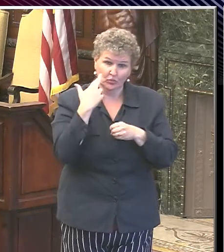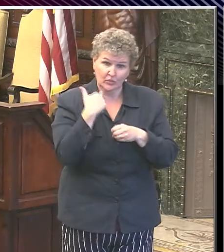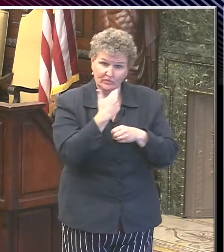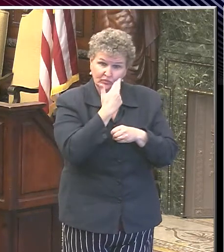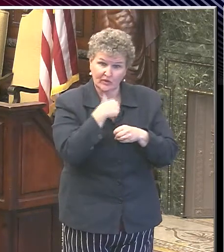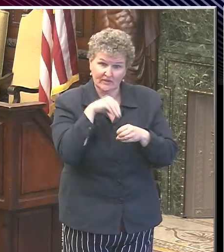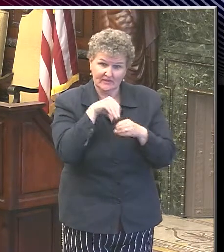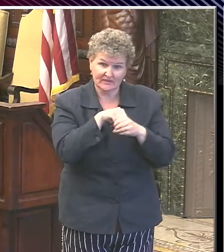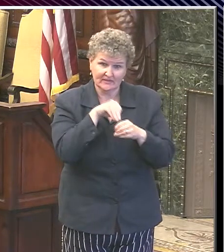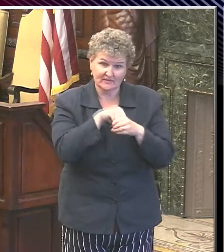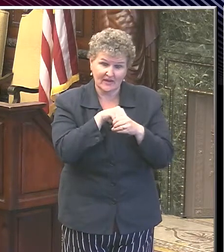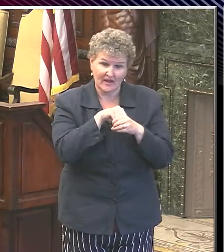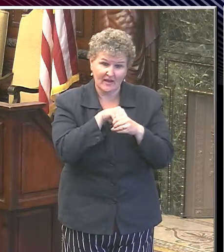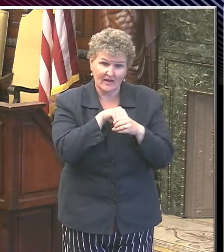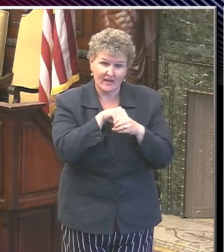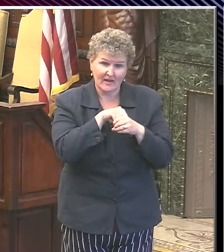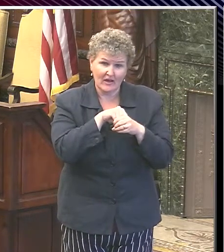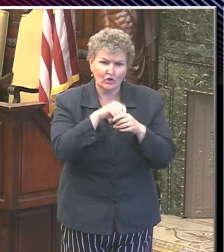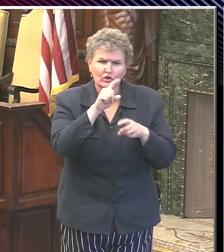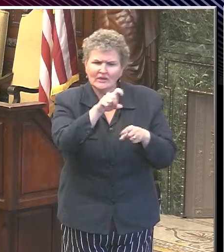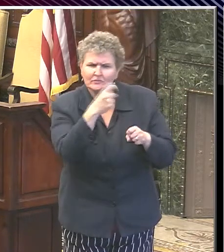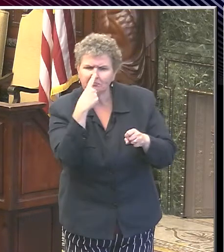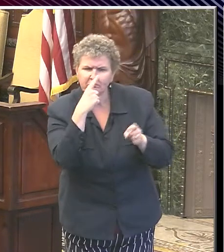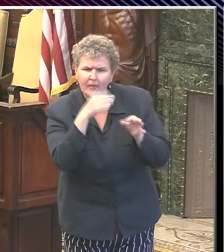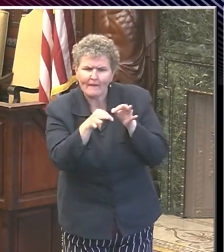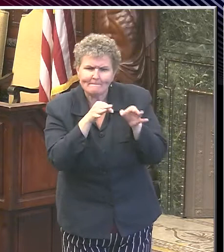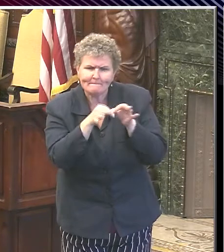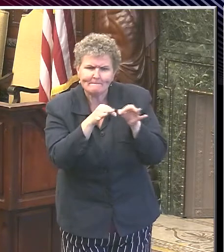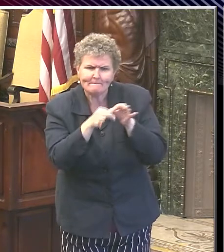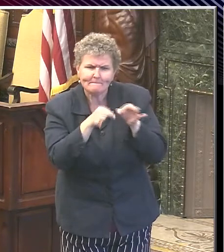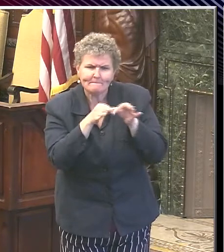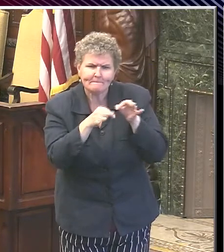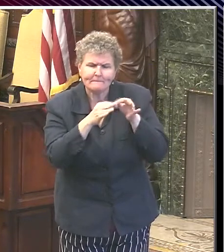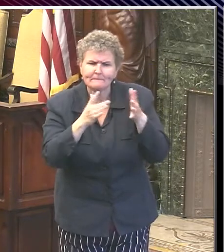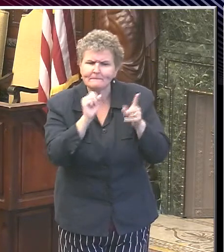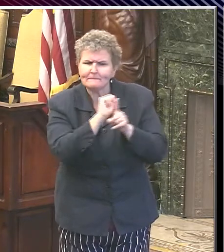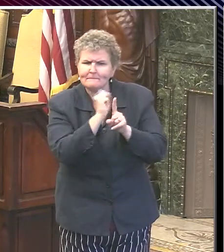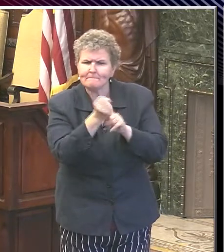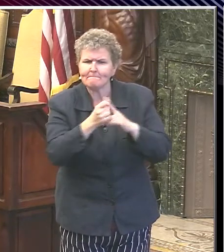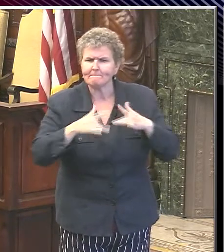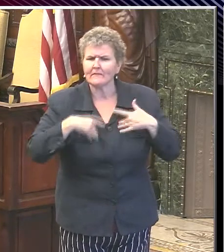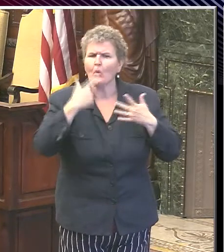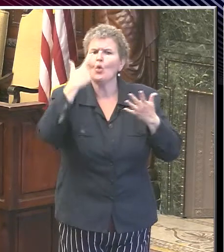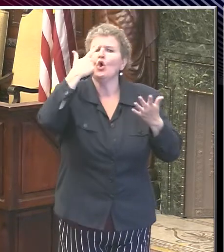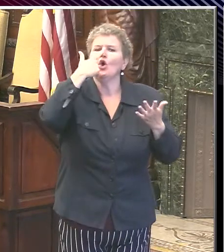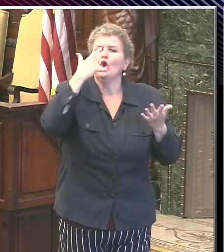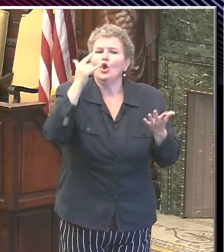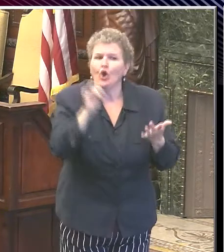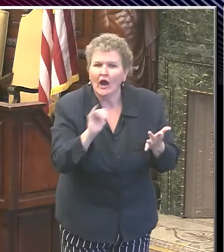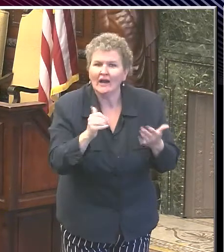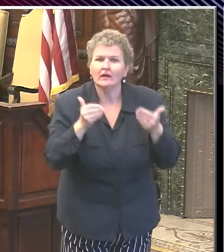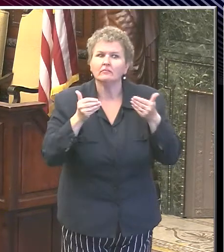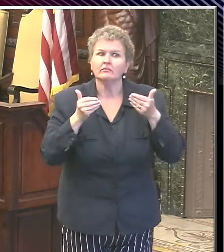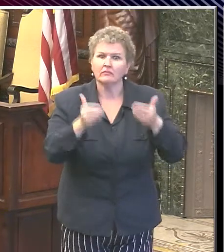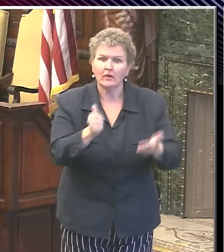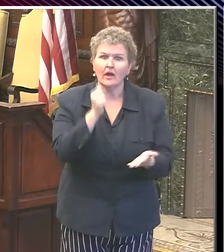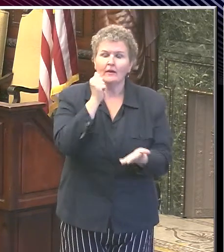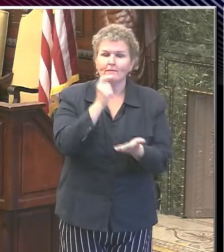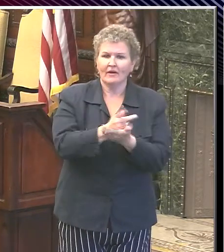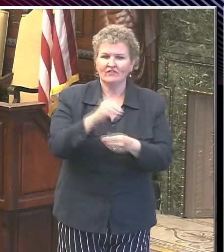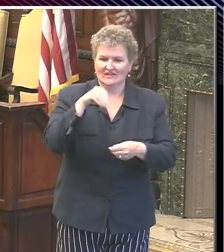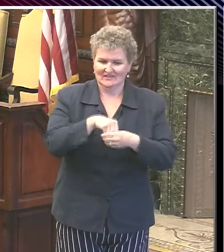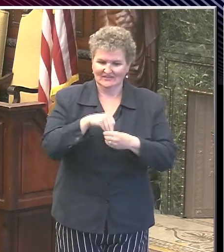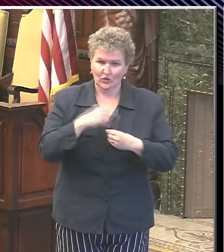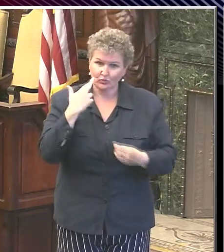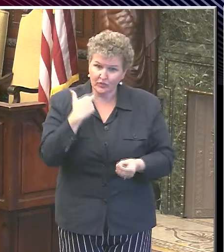comment on what, you know, what would the situation kind of have to look like with the virus in order to allow